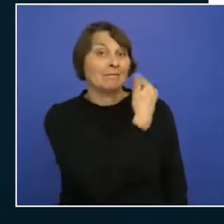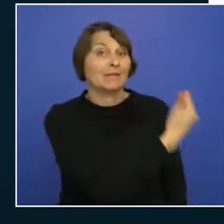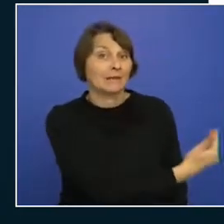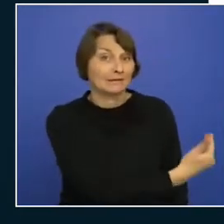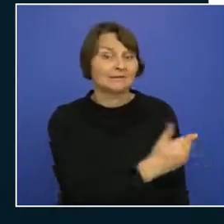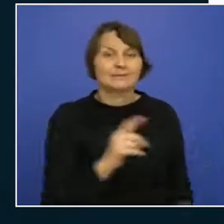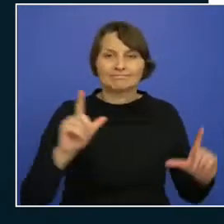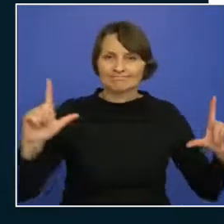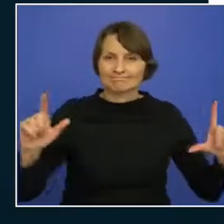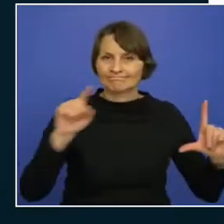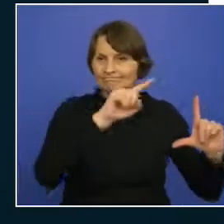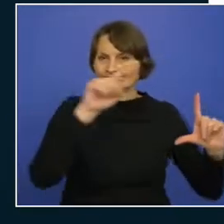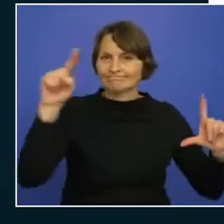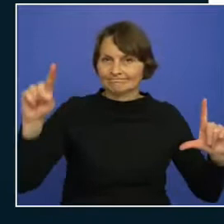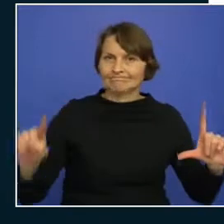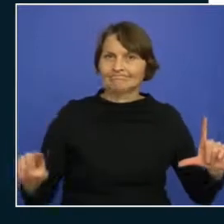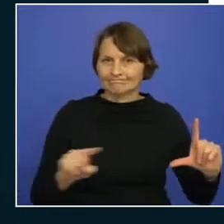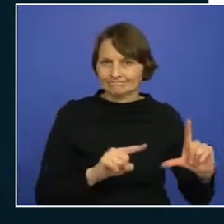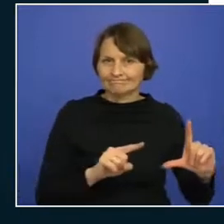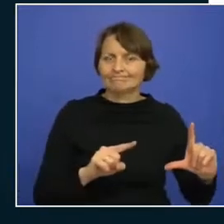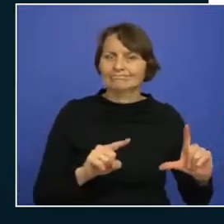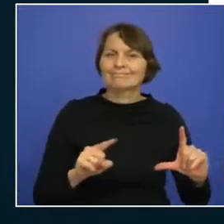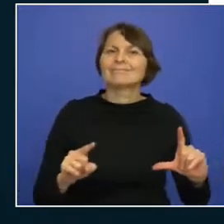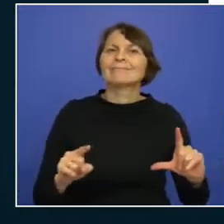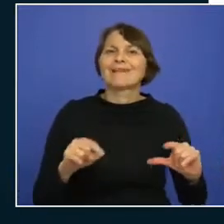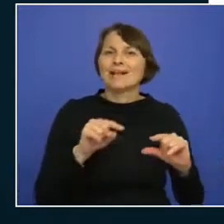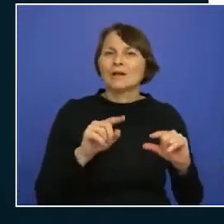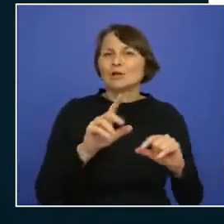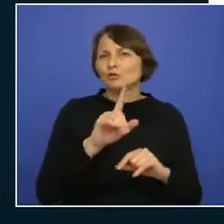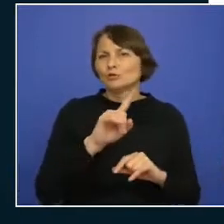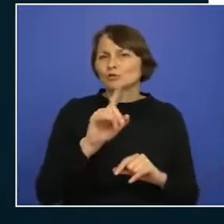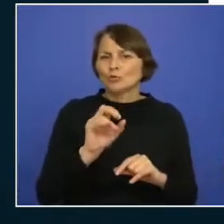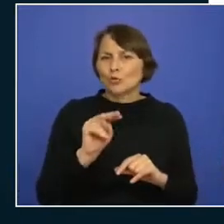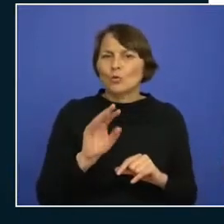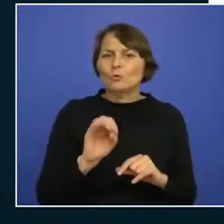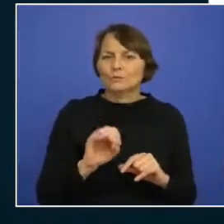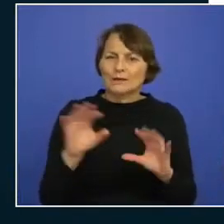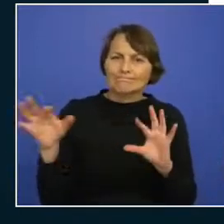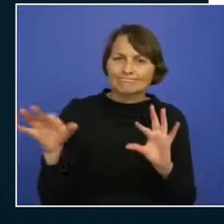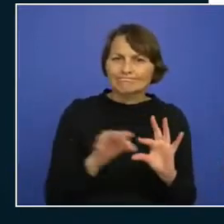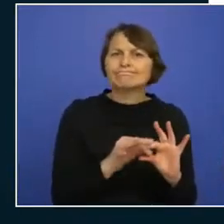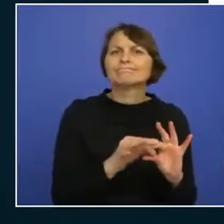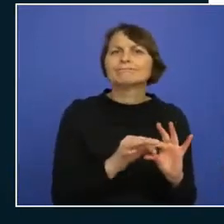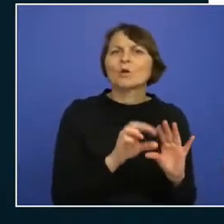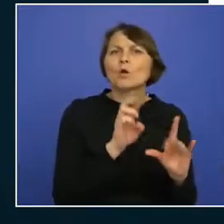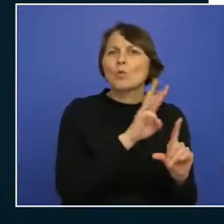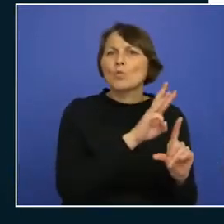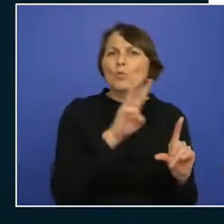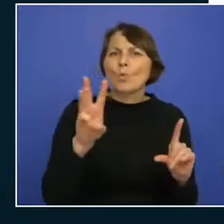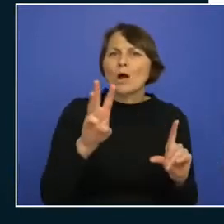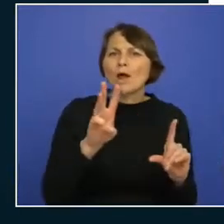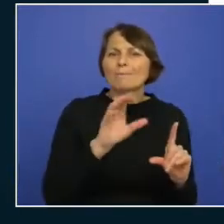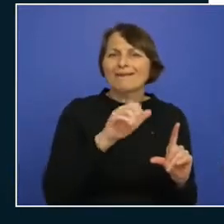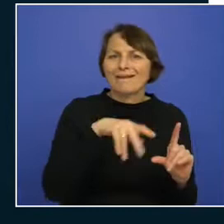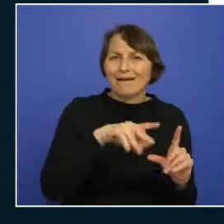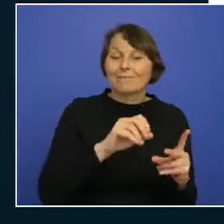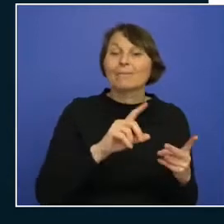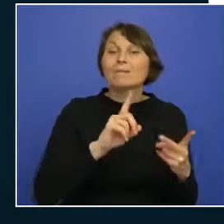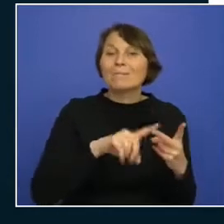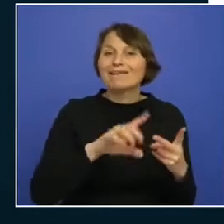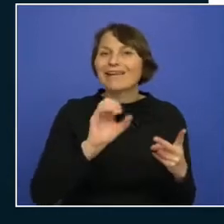includes the web application based on an app service app with an Azure SQL database as a back-end